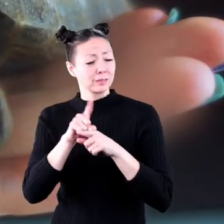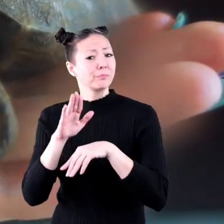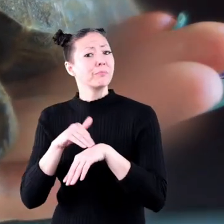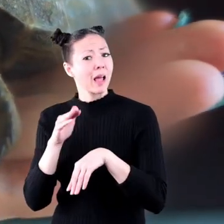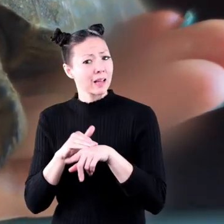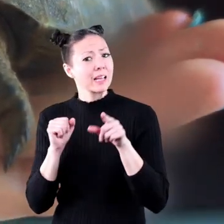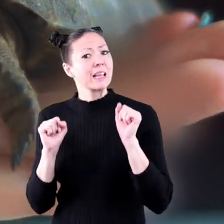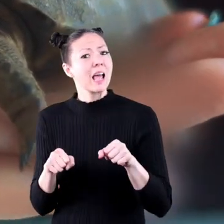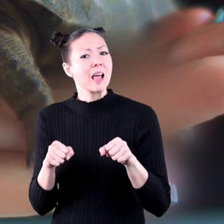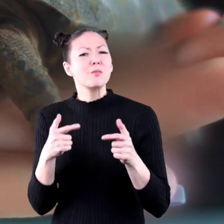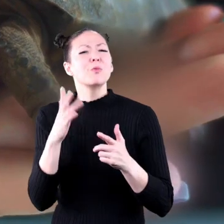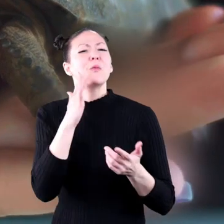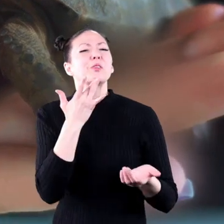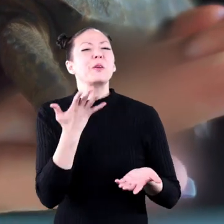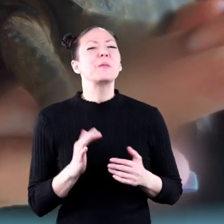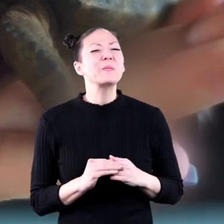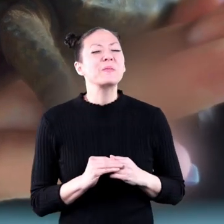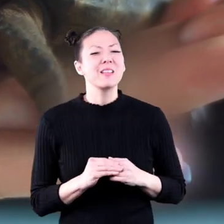which one would you choose?